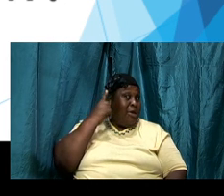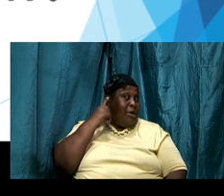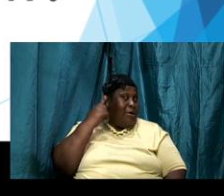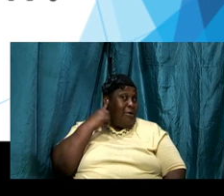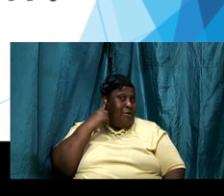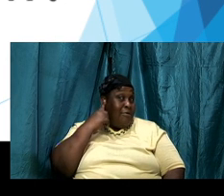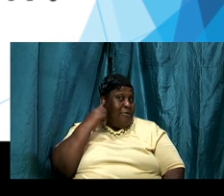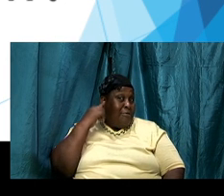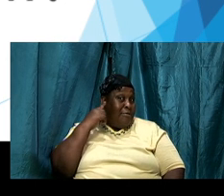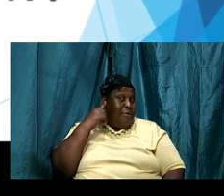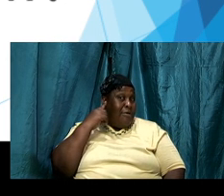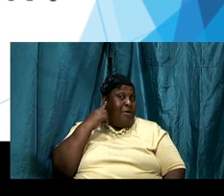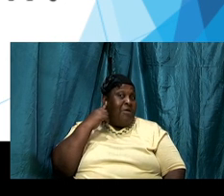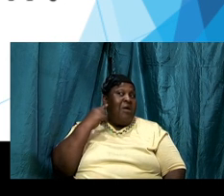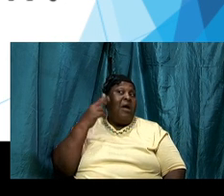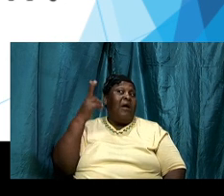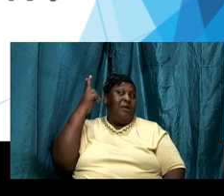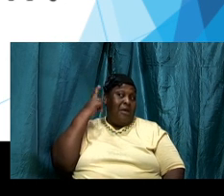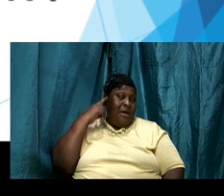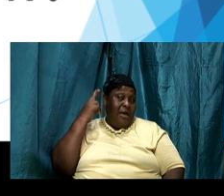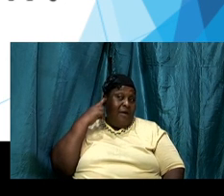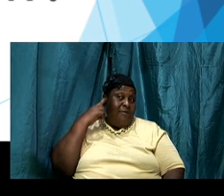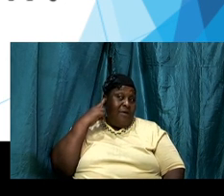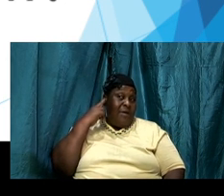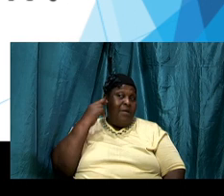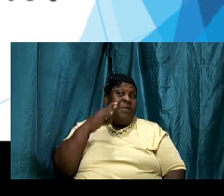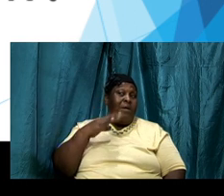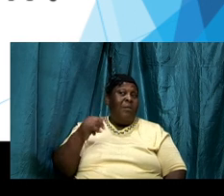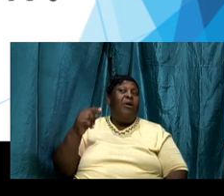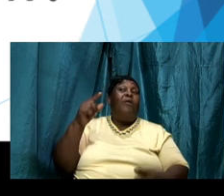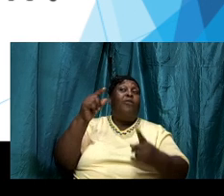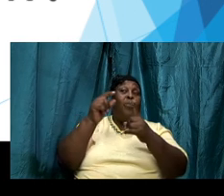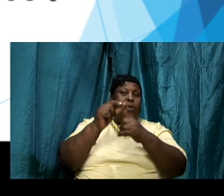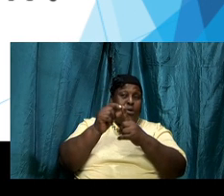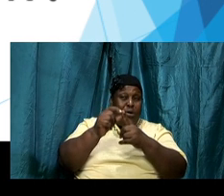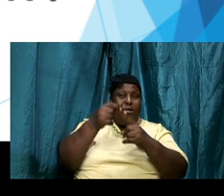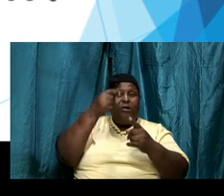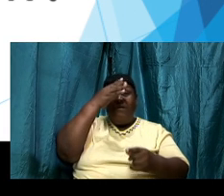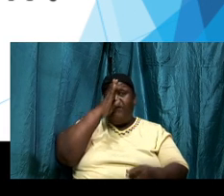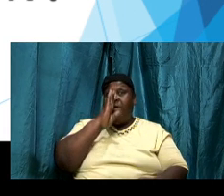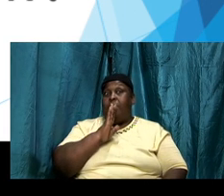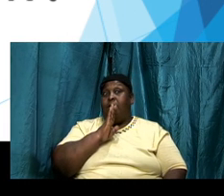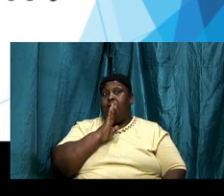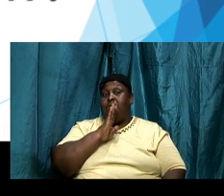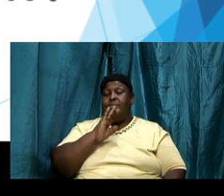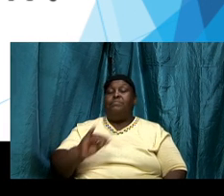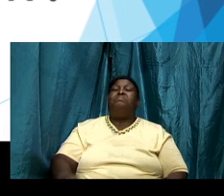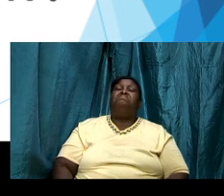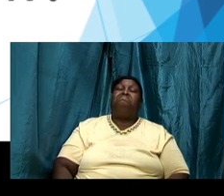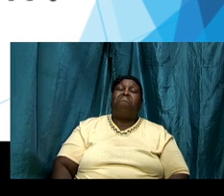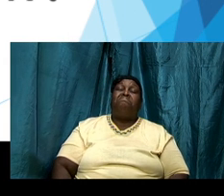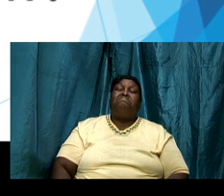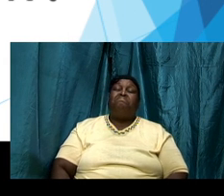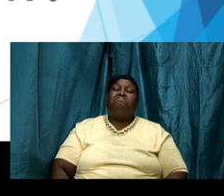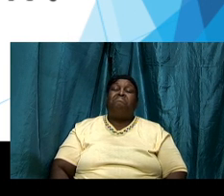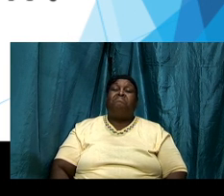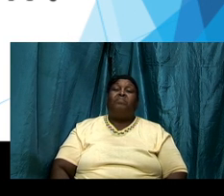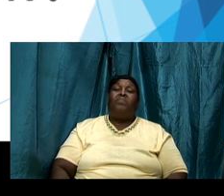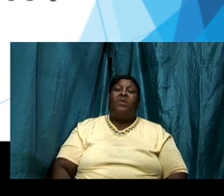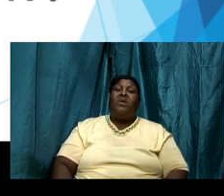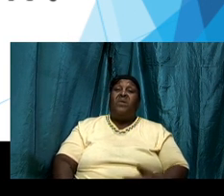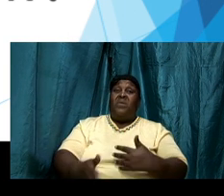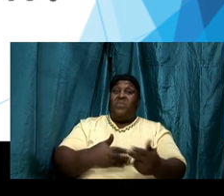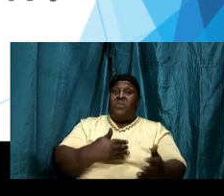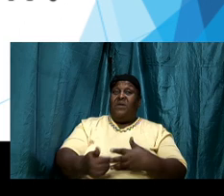and hearing by the word of God so whether